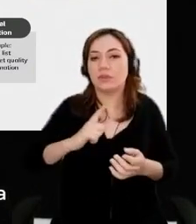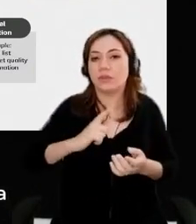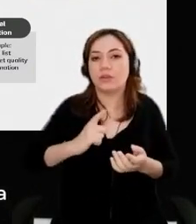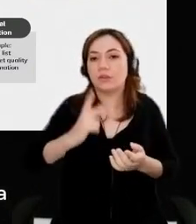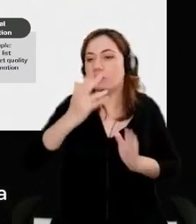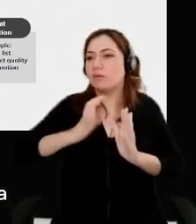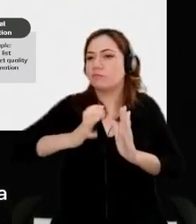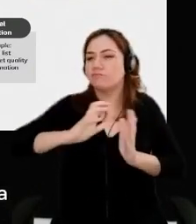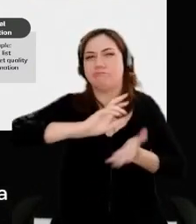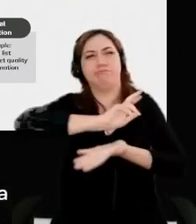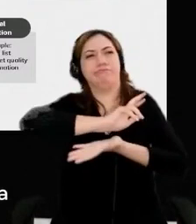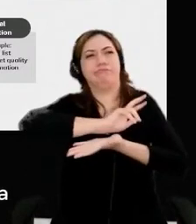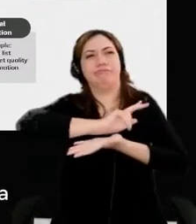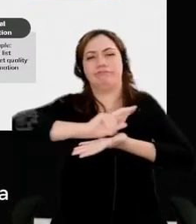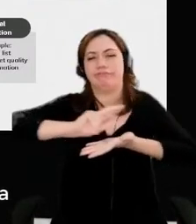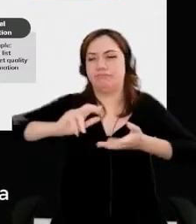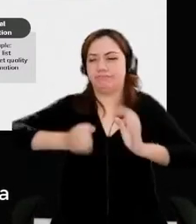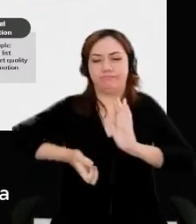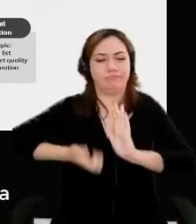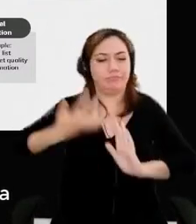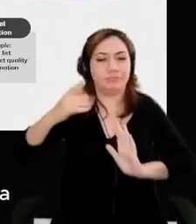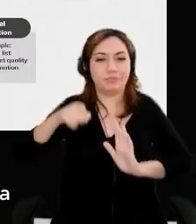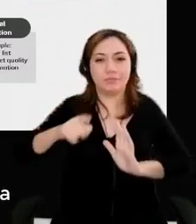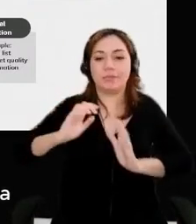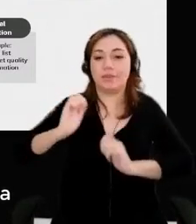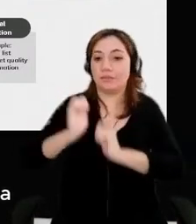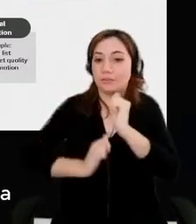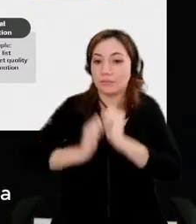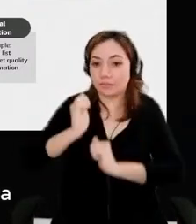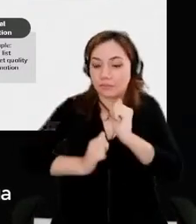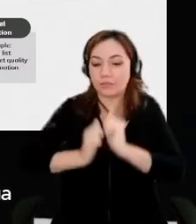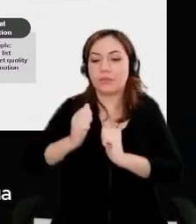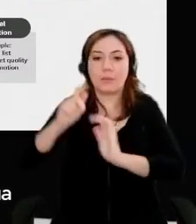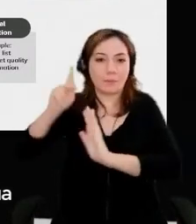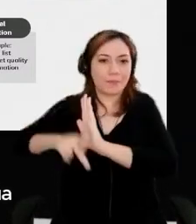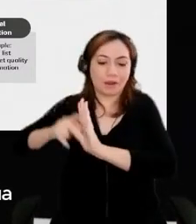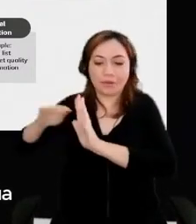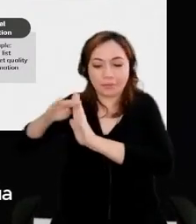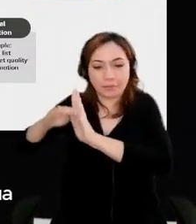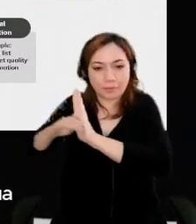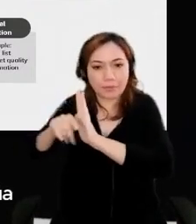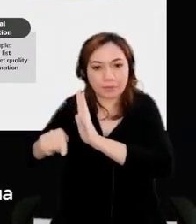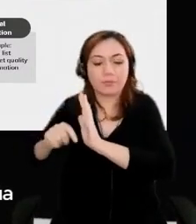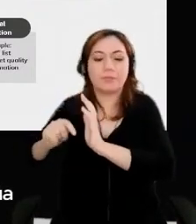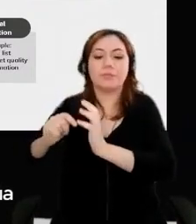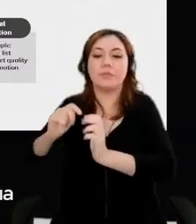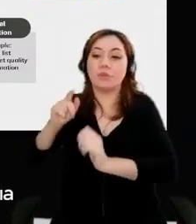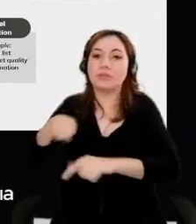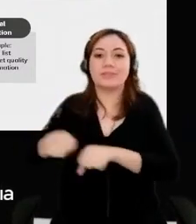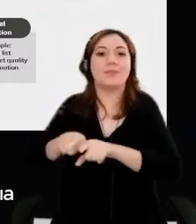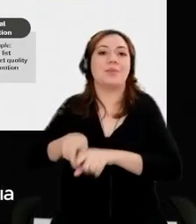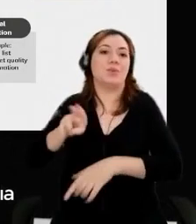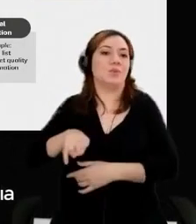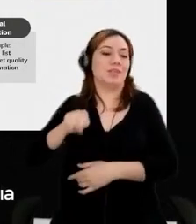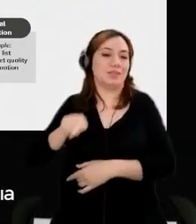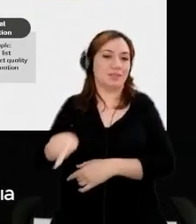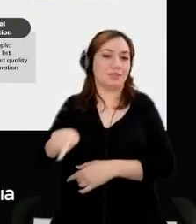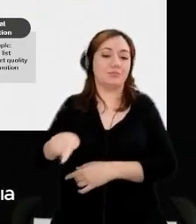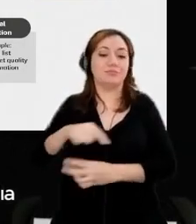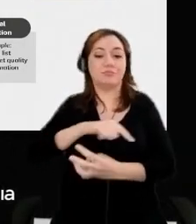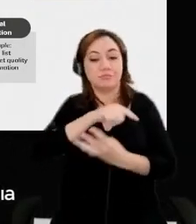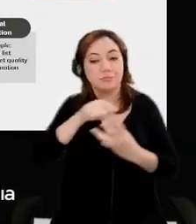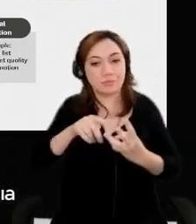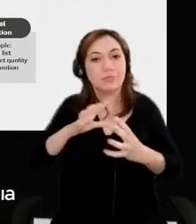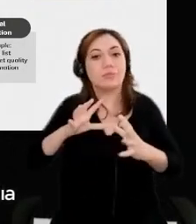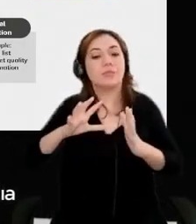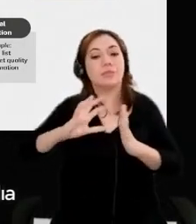our factories, manufacturing plants that we also use. So, we aggregate this data, clean